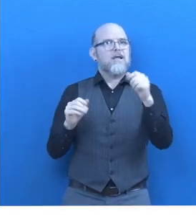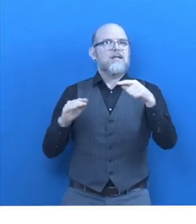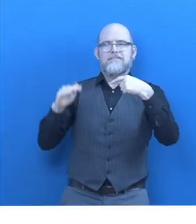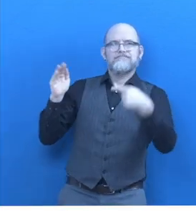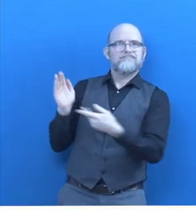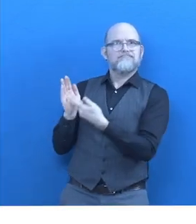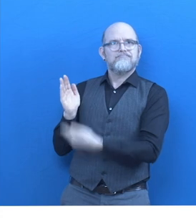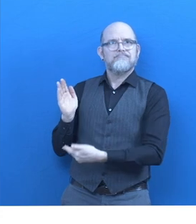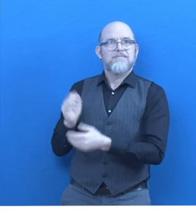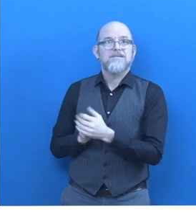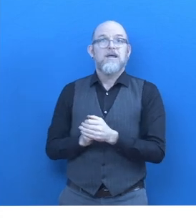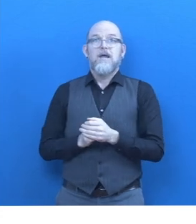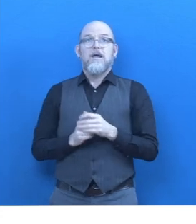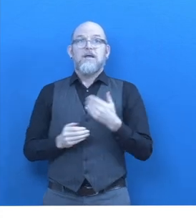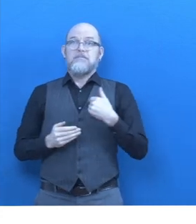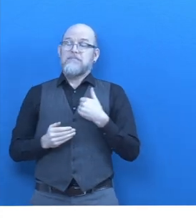Employable Africa?